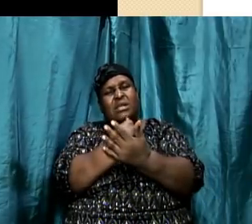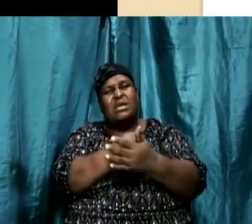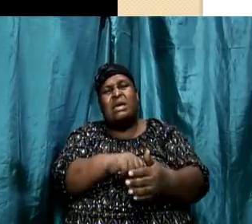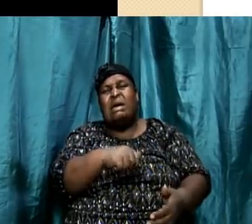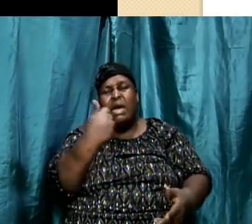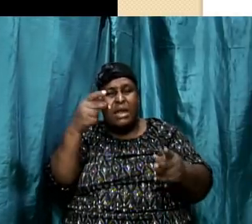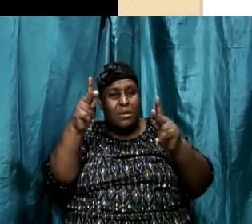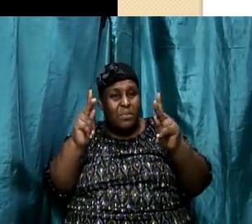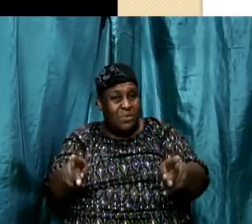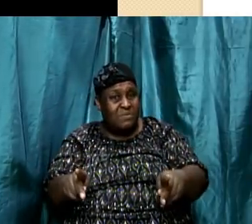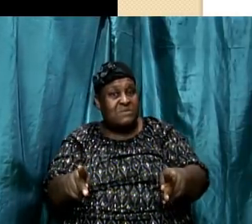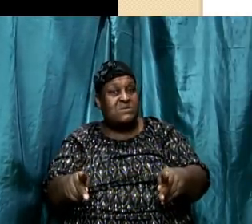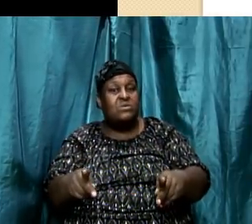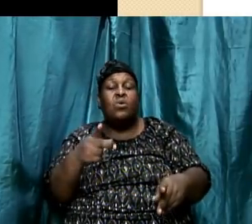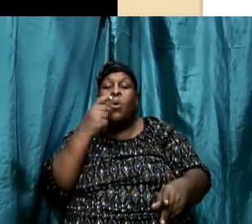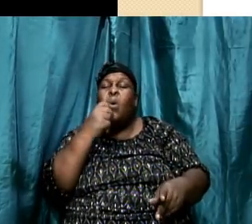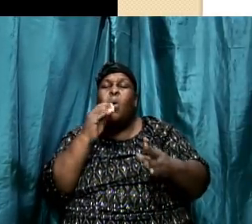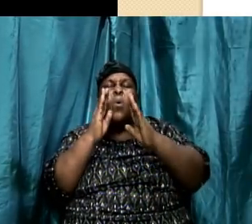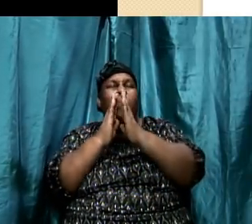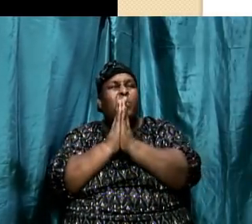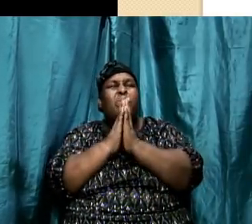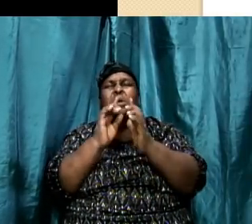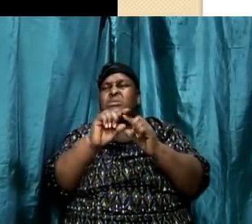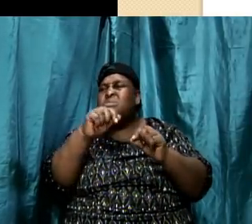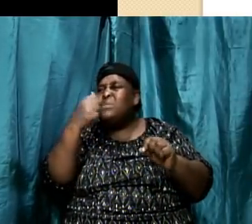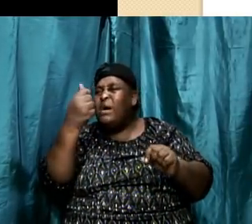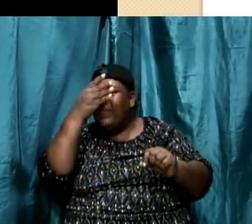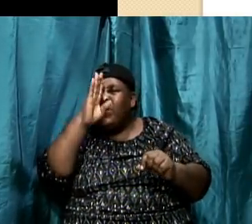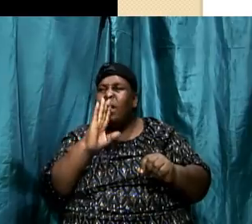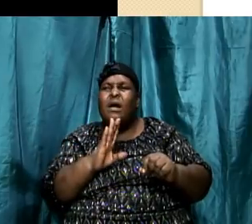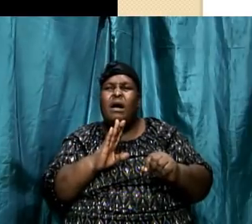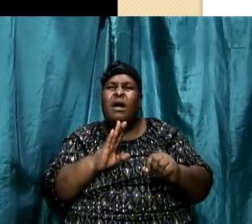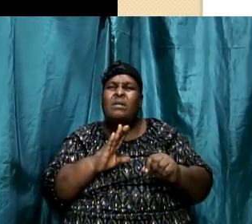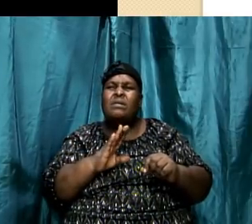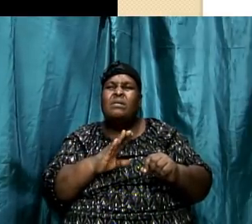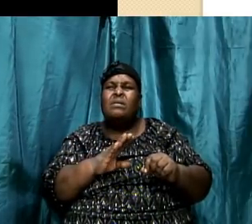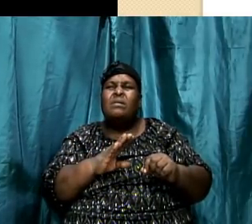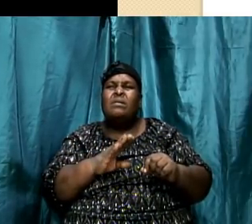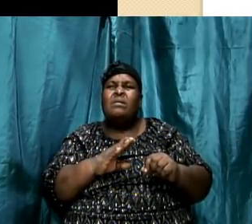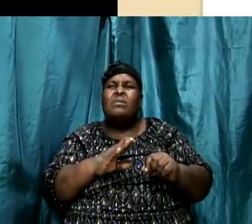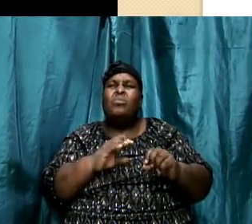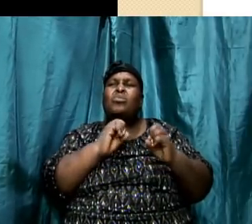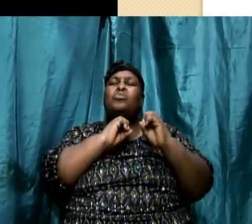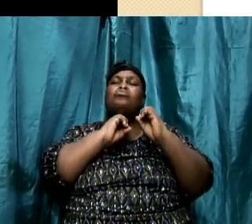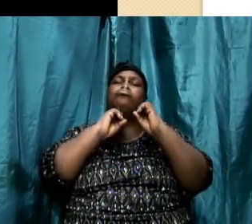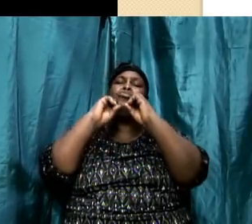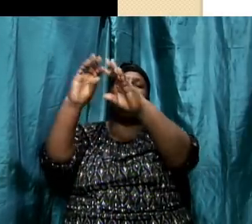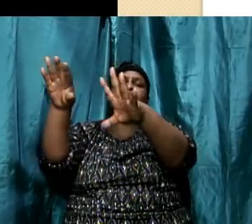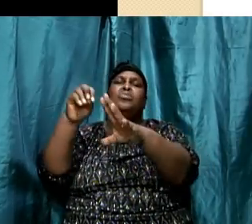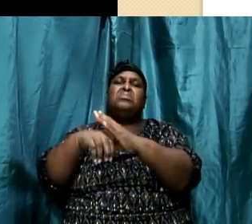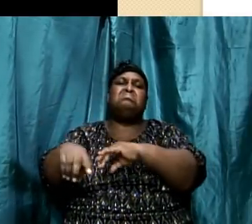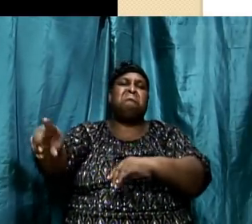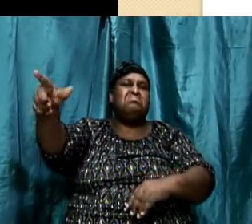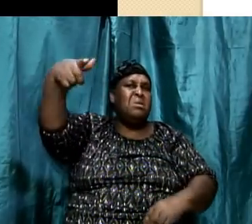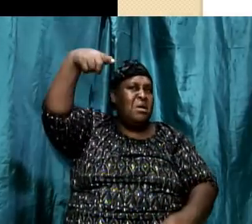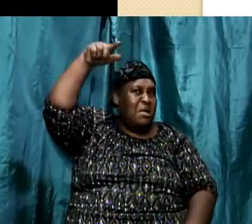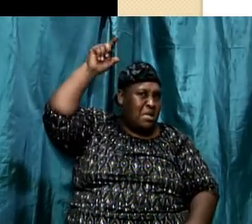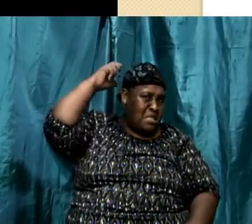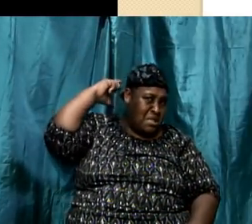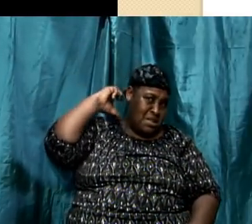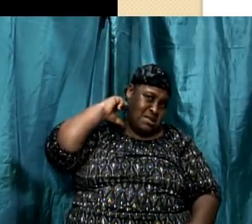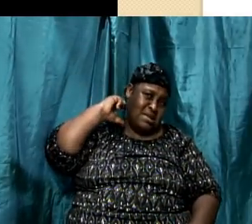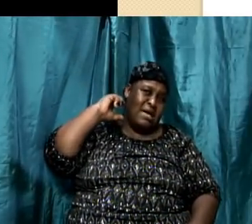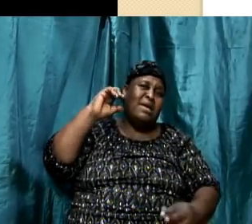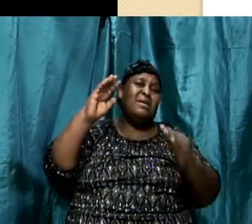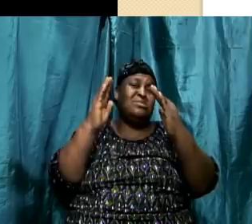person who prayed to any other God over this period of time would have been thrown into the lions' den. When he